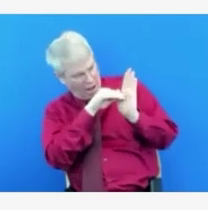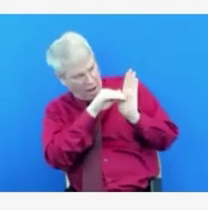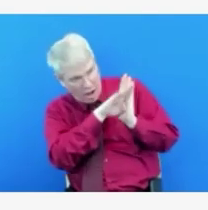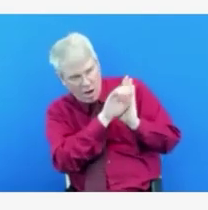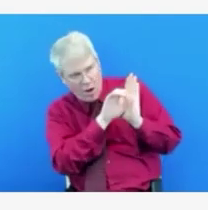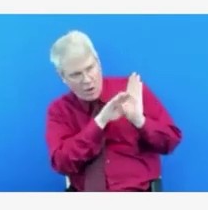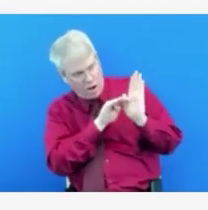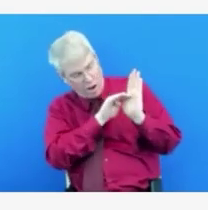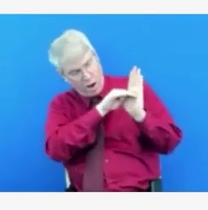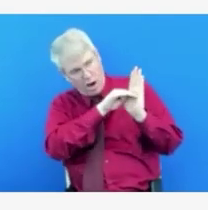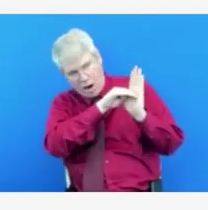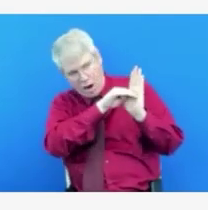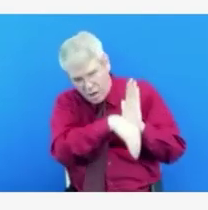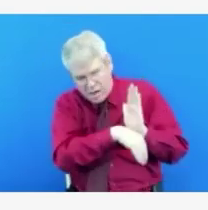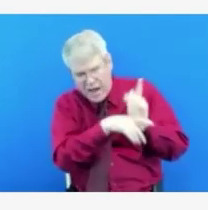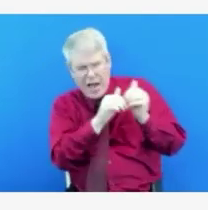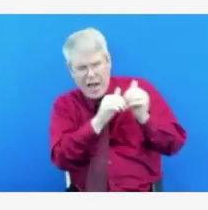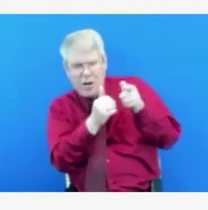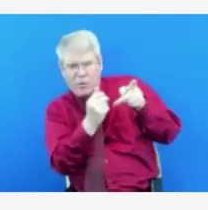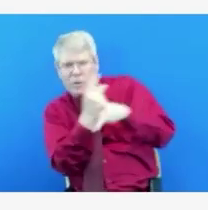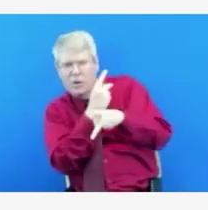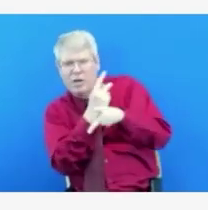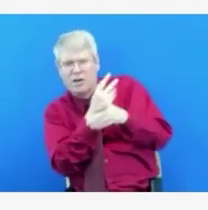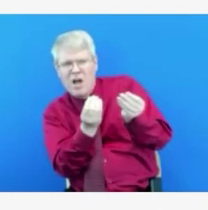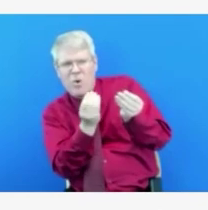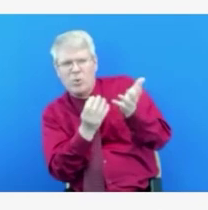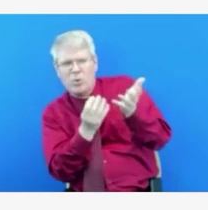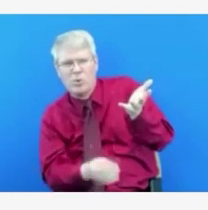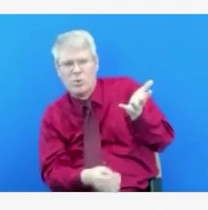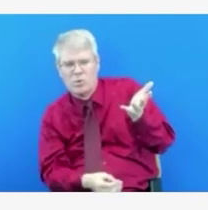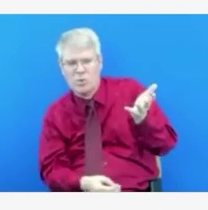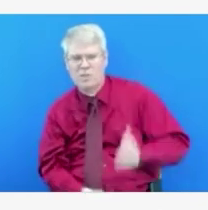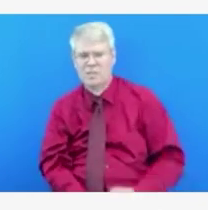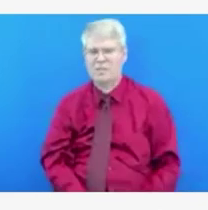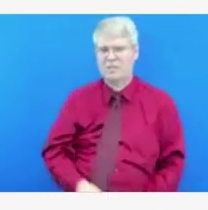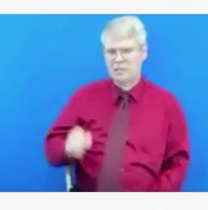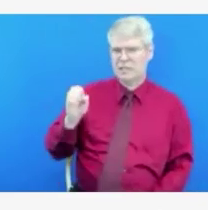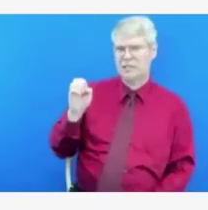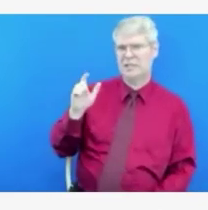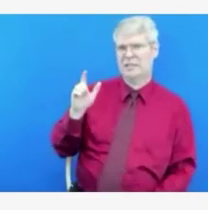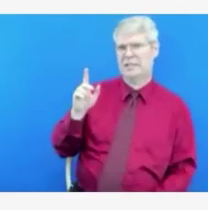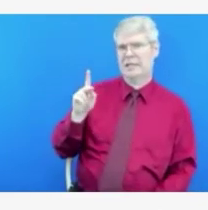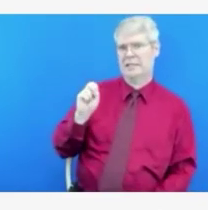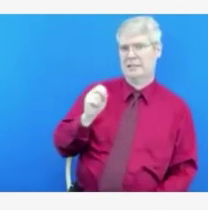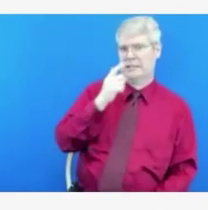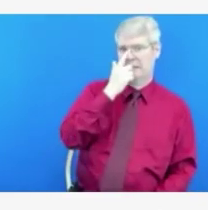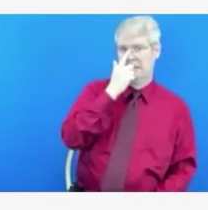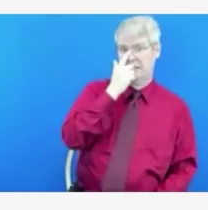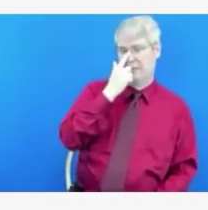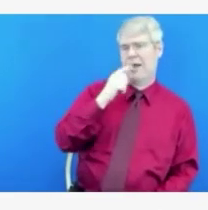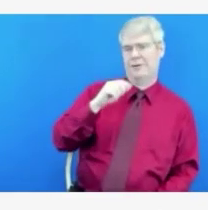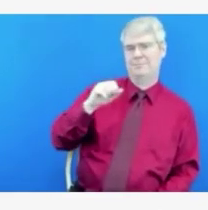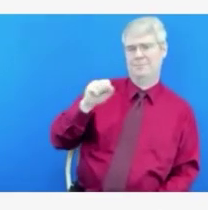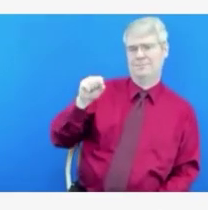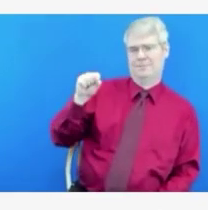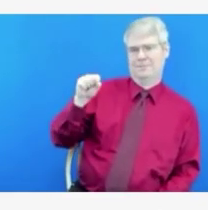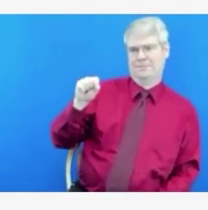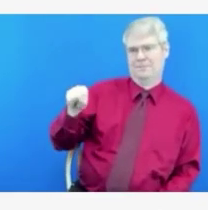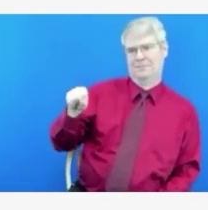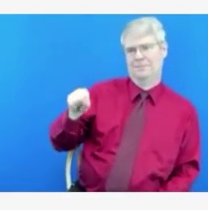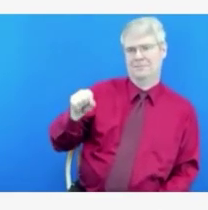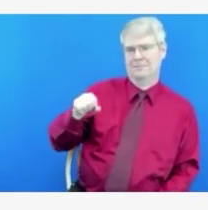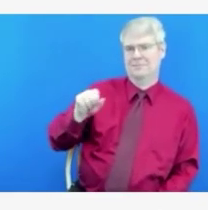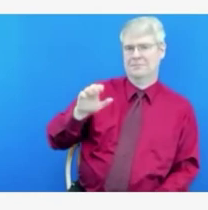Thanks, Kyle. I like to use my phrase, we're cautiously optimistic that that's what we're seeing. But we also know that we still have that